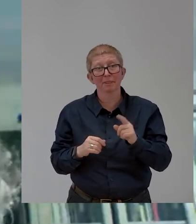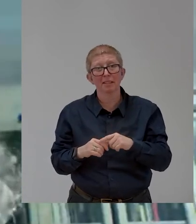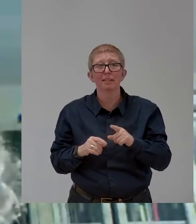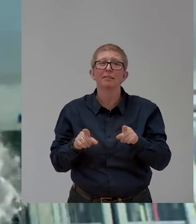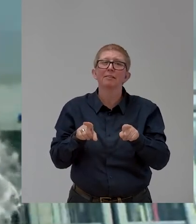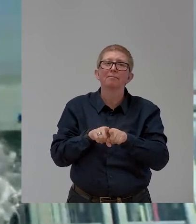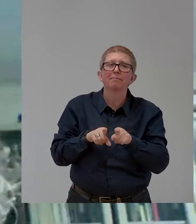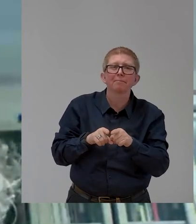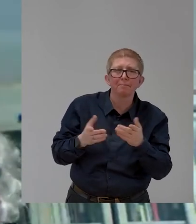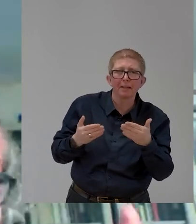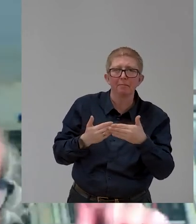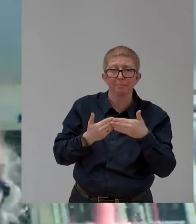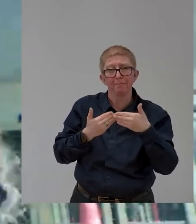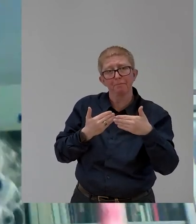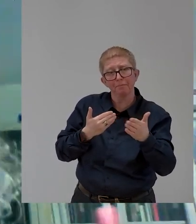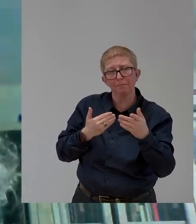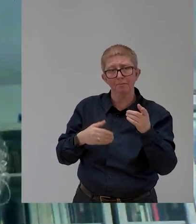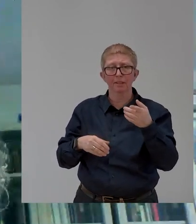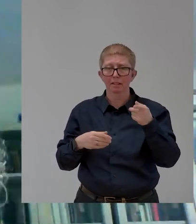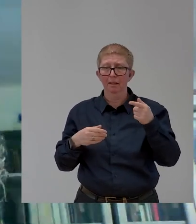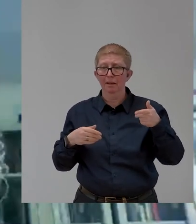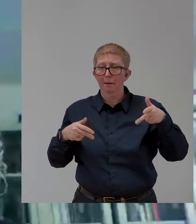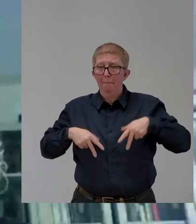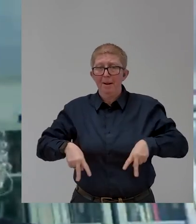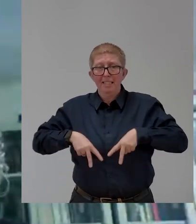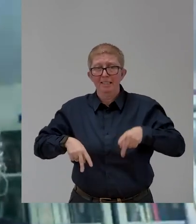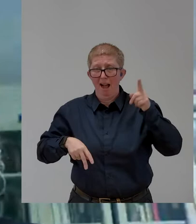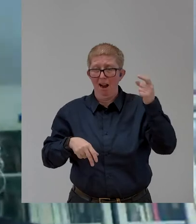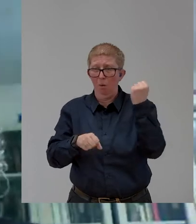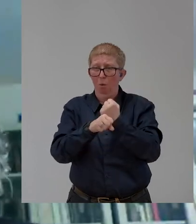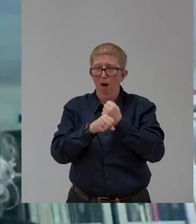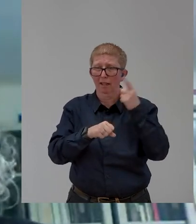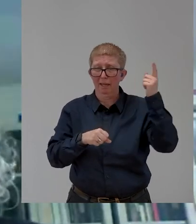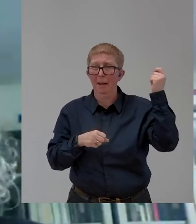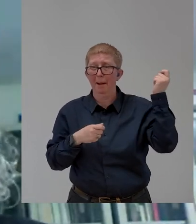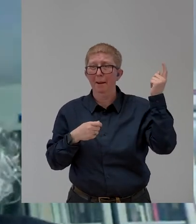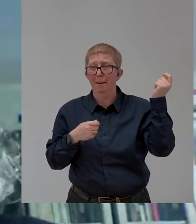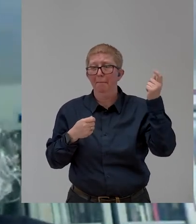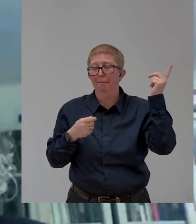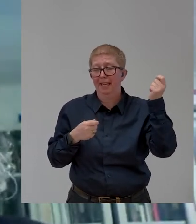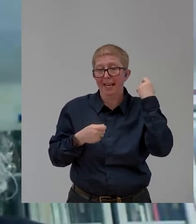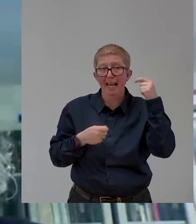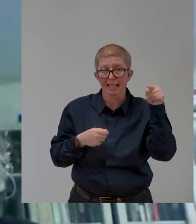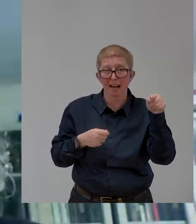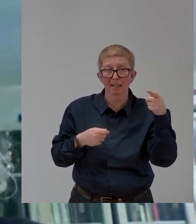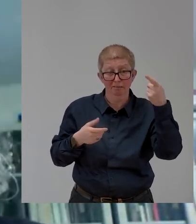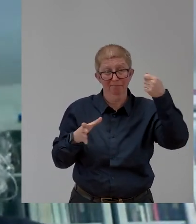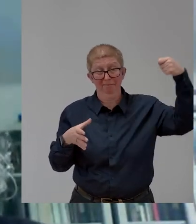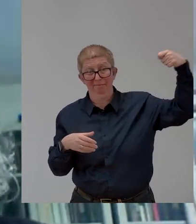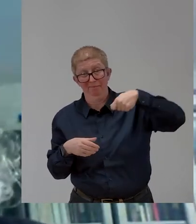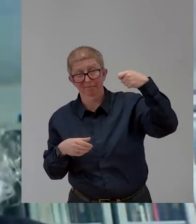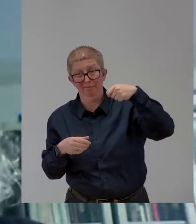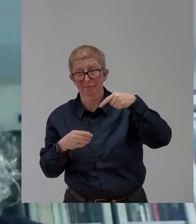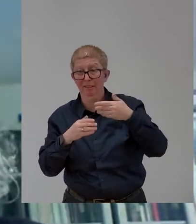Employees. I mean, the mainstream, the tough employers in Kenya. And before the network was launched, there was a